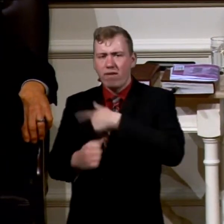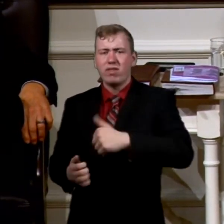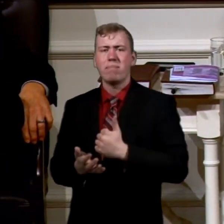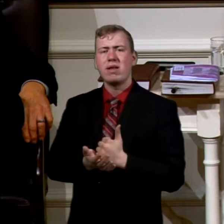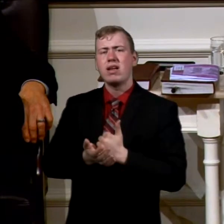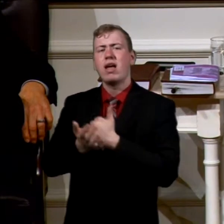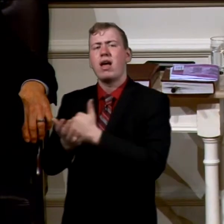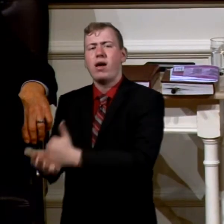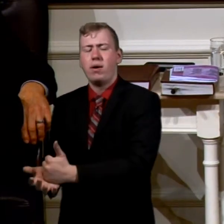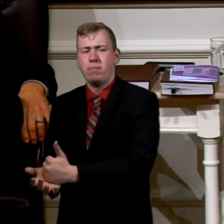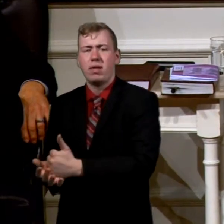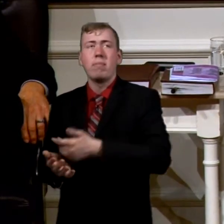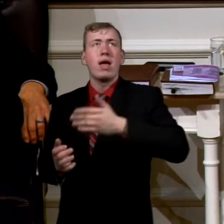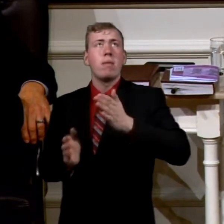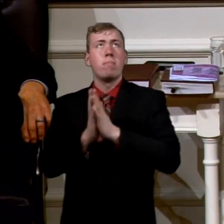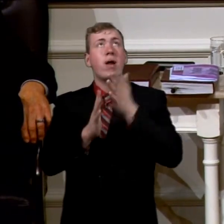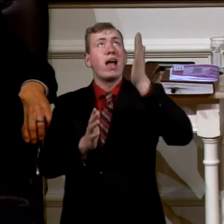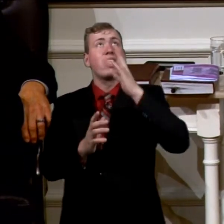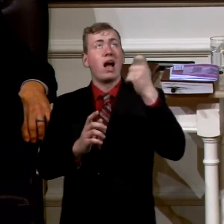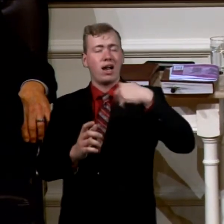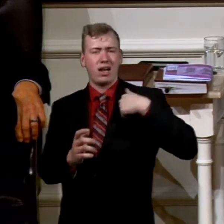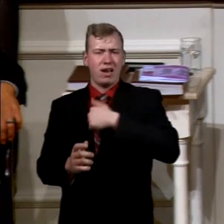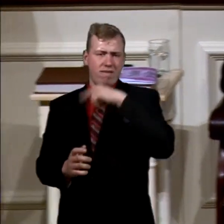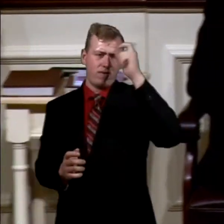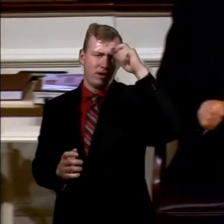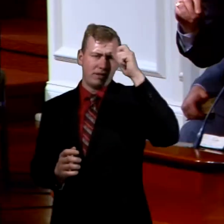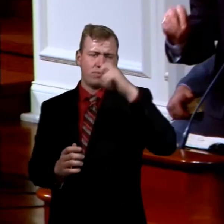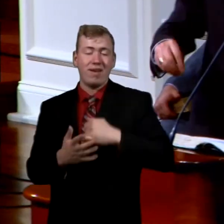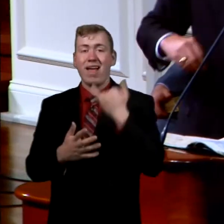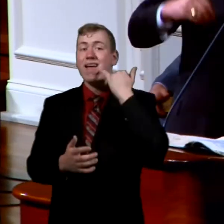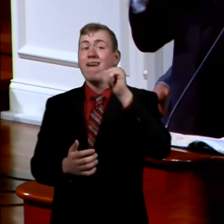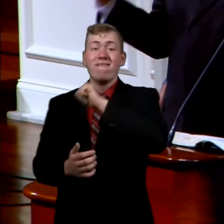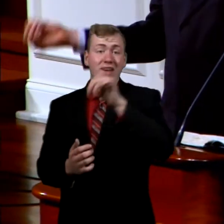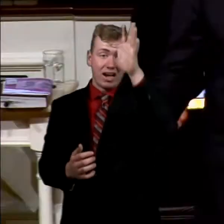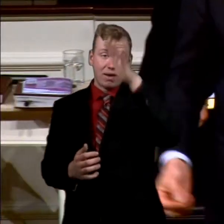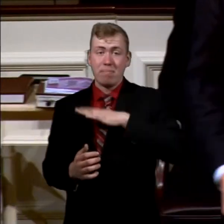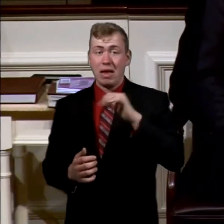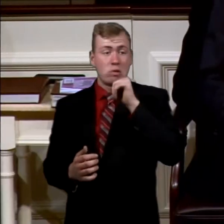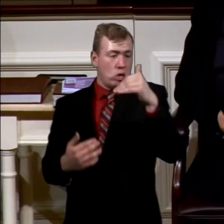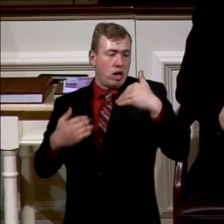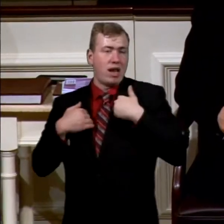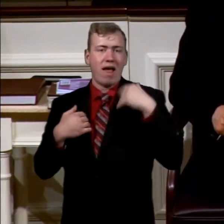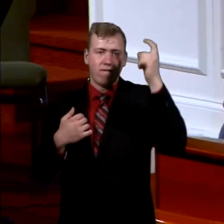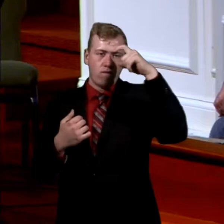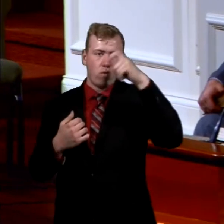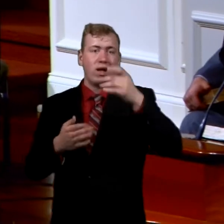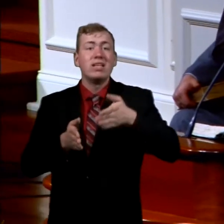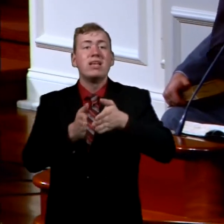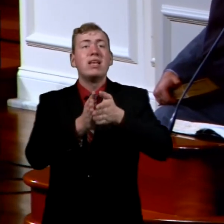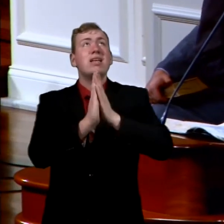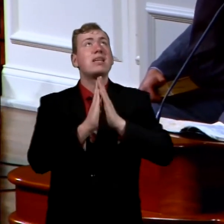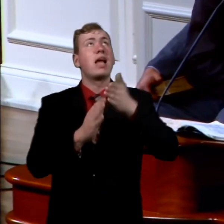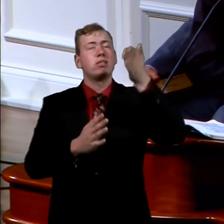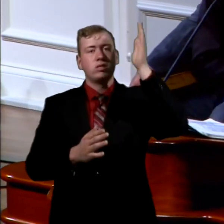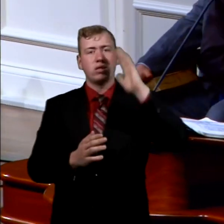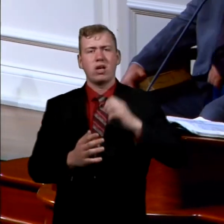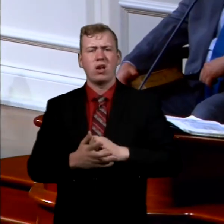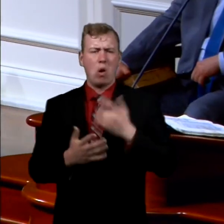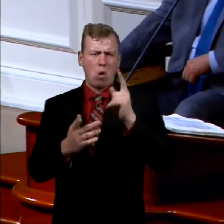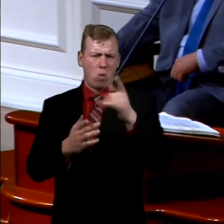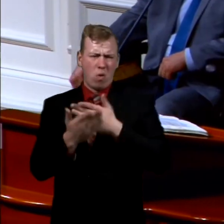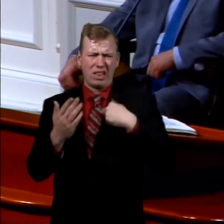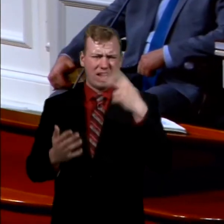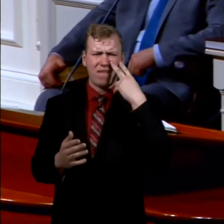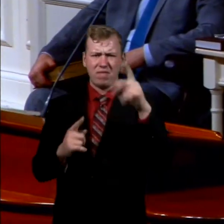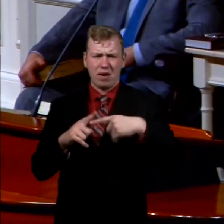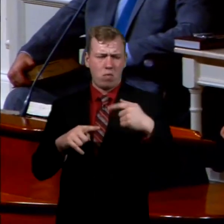pray for God to give us wisdom. If any man lack wisdom, let him. One of things I've seen in raising children, and we're not done